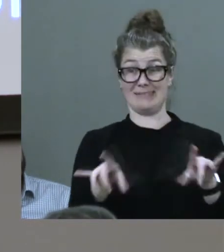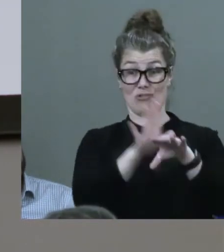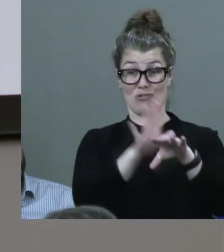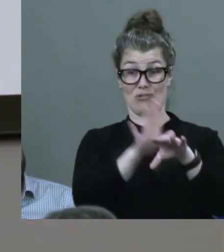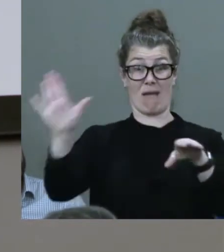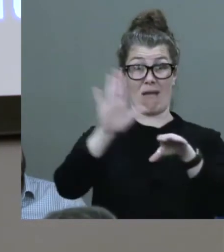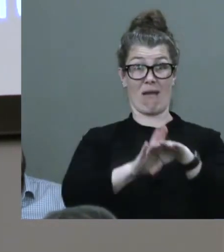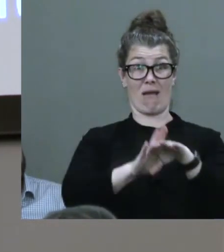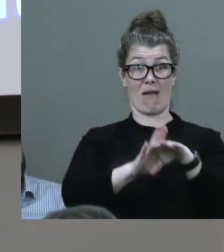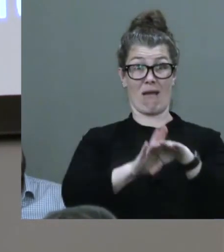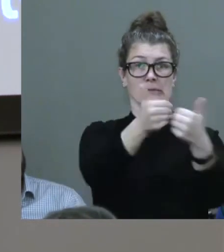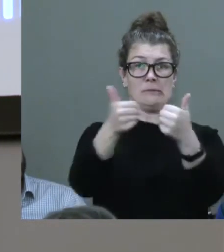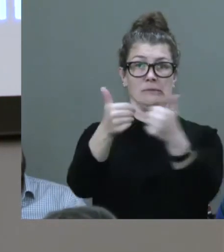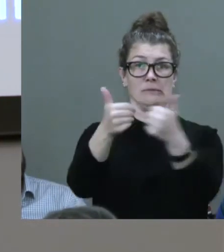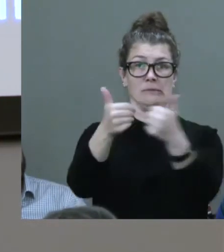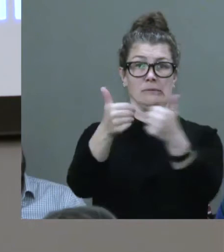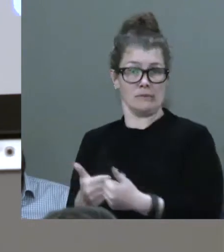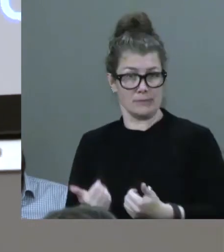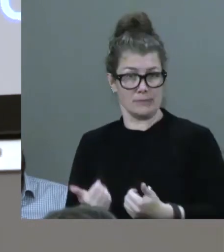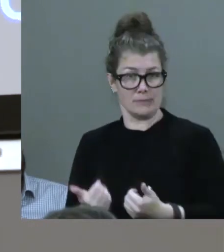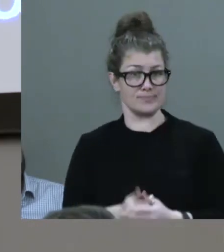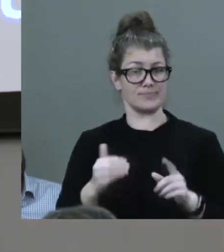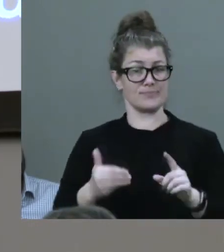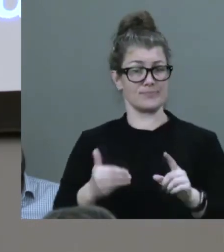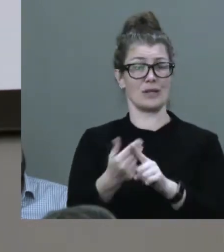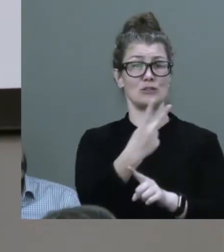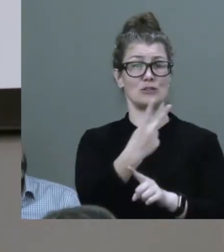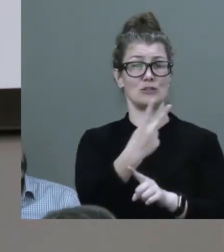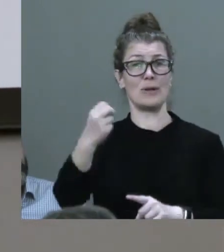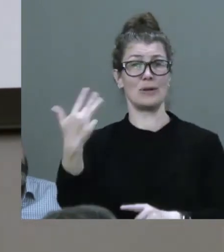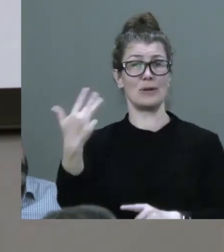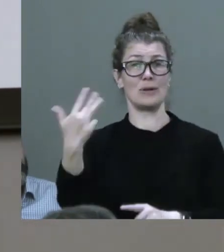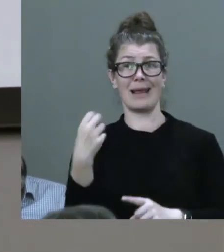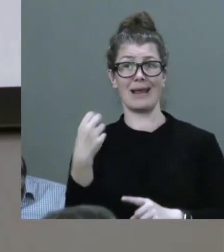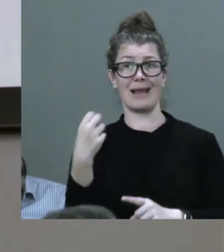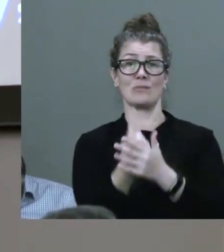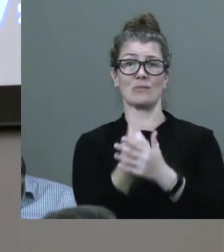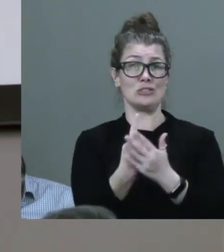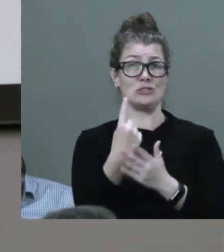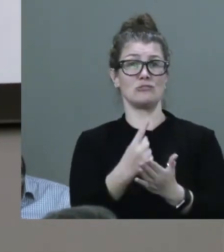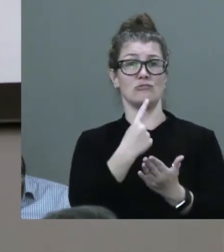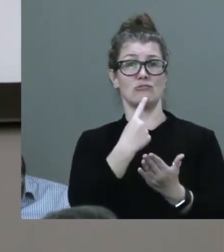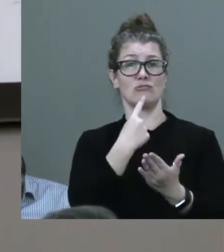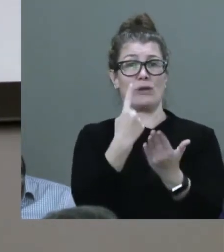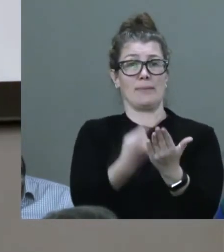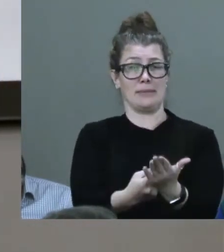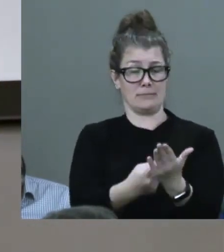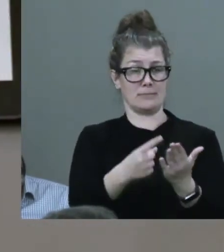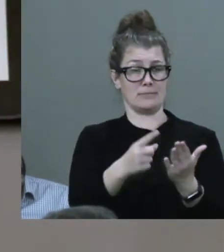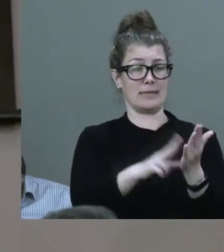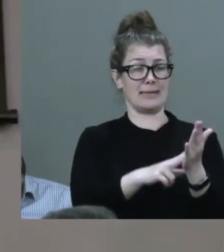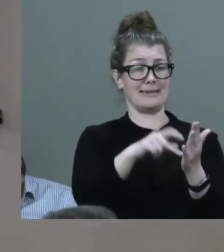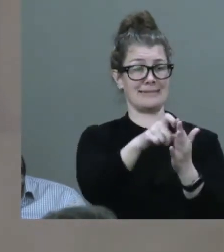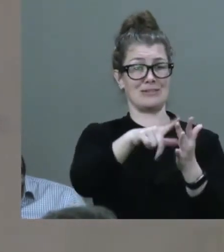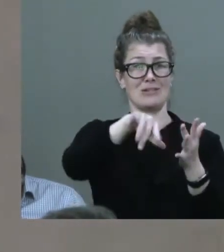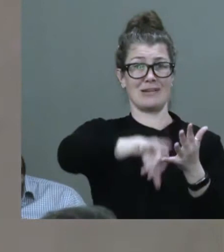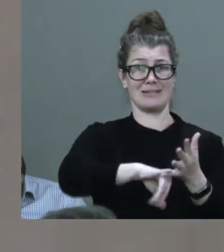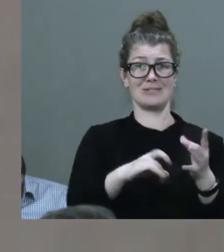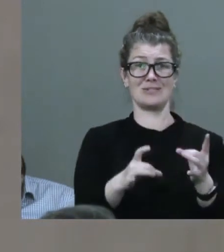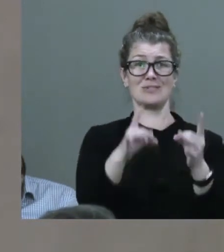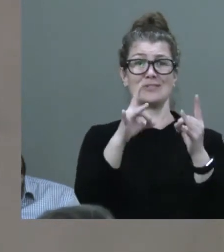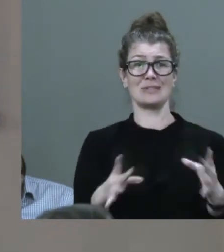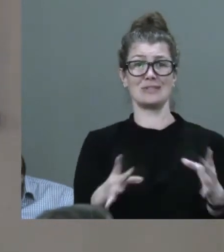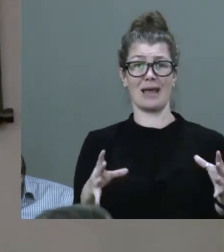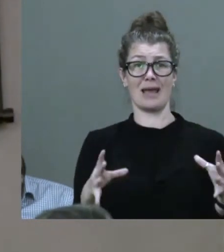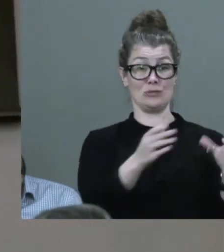Until in 2009 we had the opportunity with the recommendation of the NDIS to start knitting some of that back